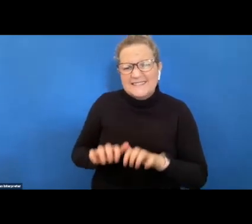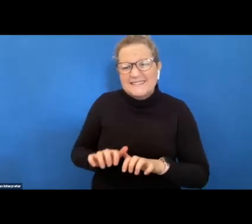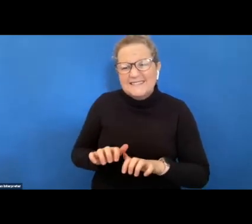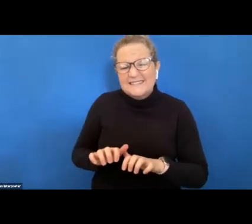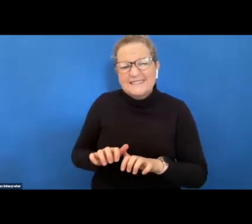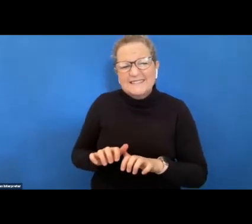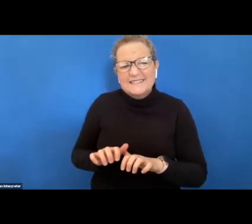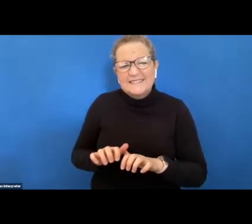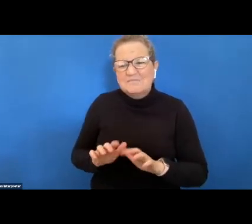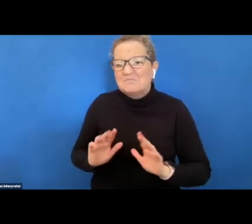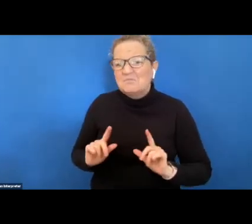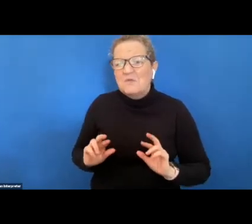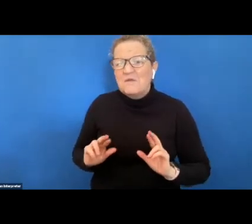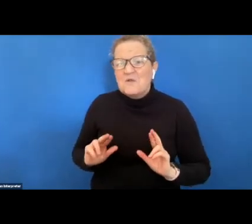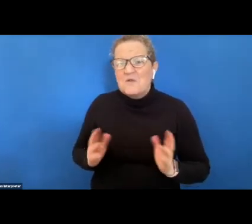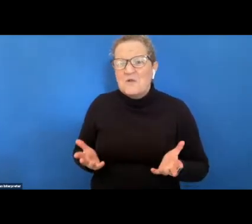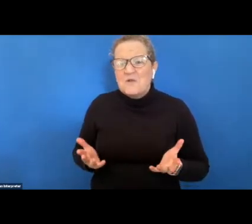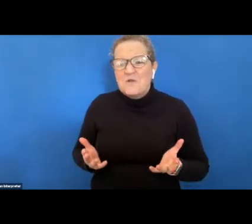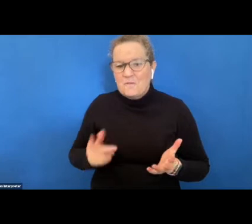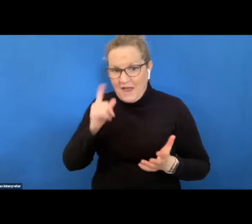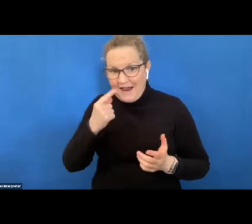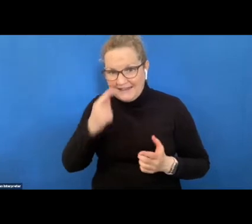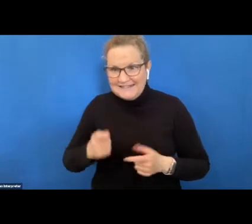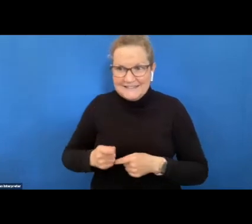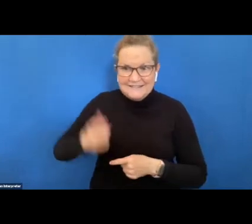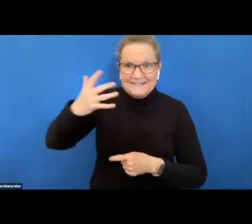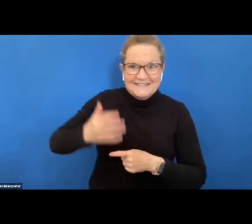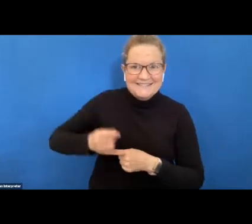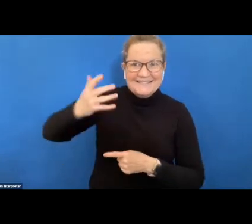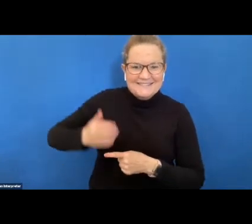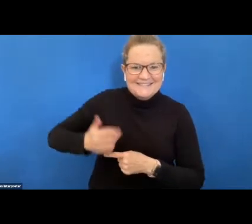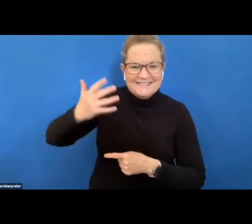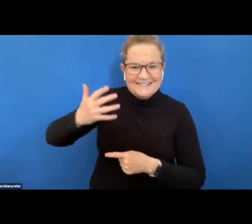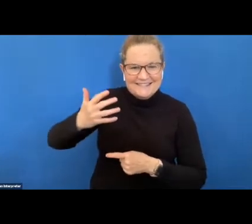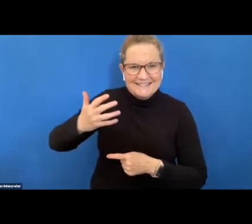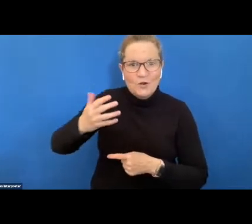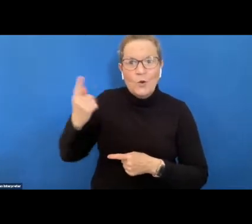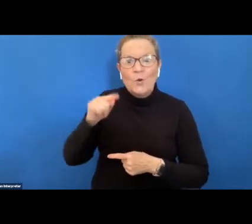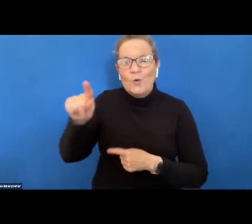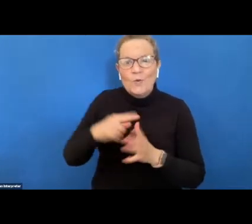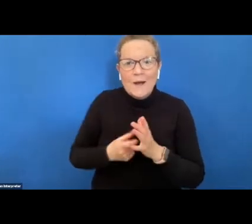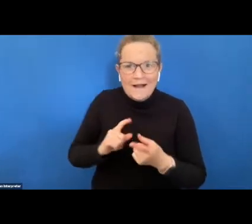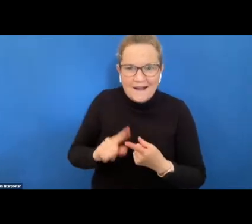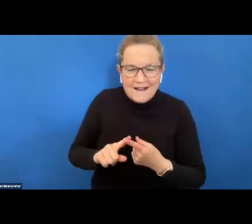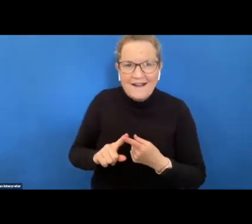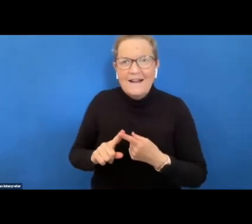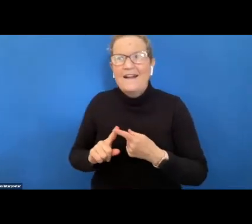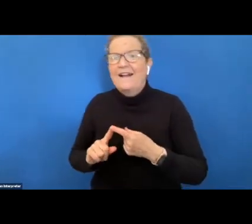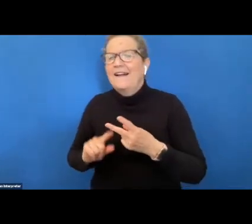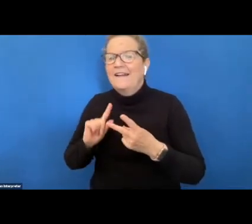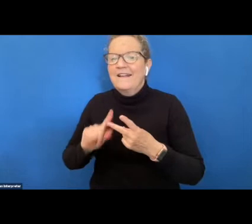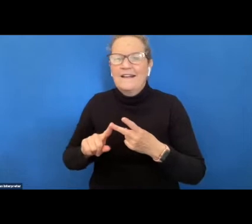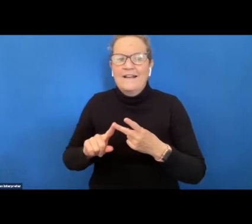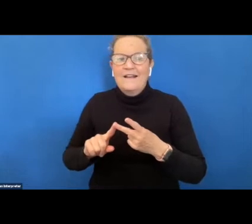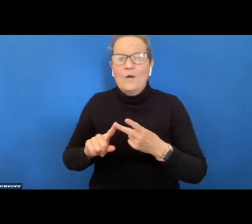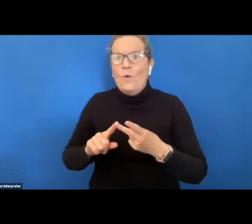things um such as i can see appearing in the chat function now just letting people know who you are letting people know what